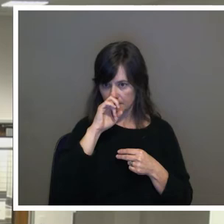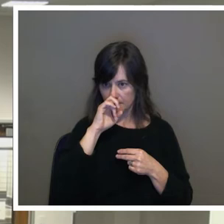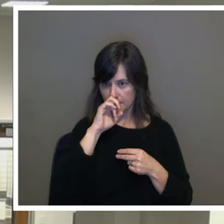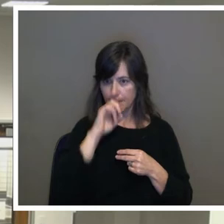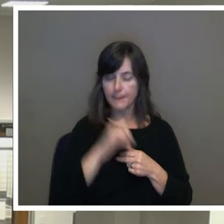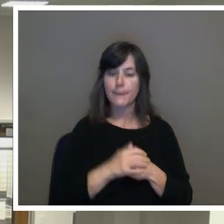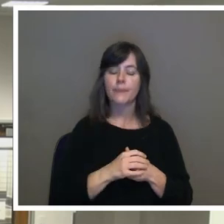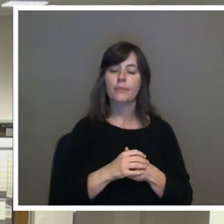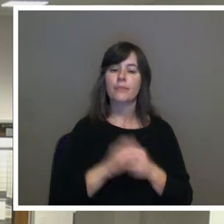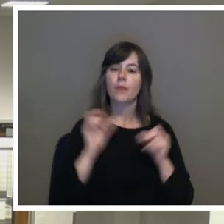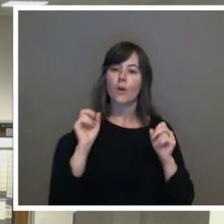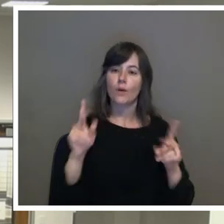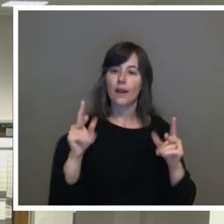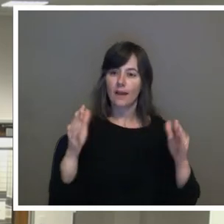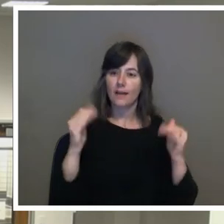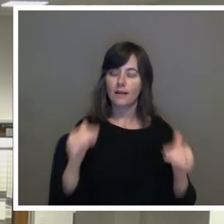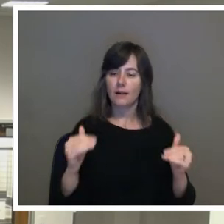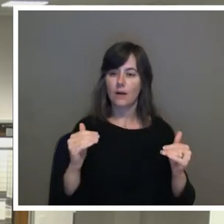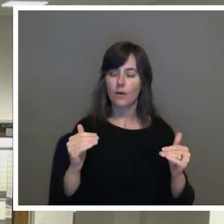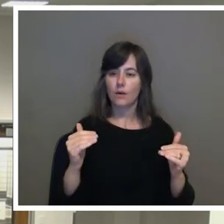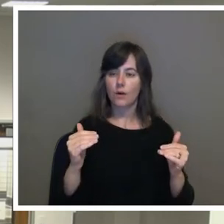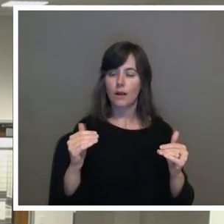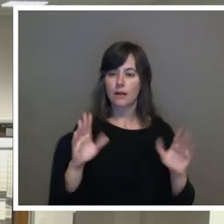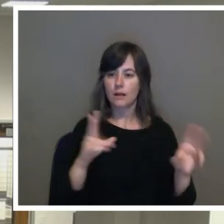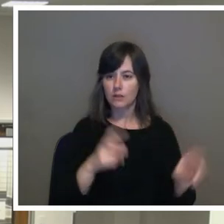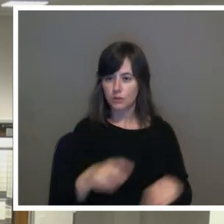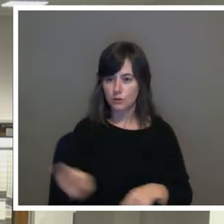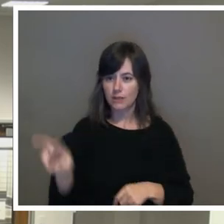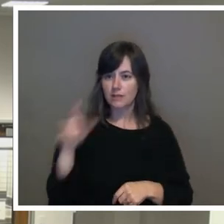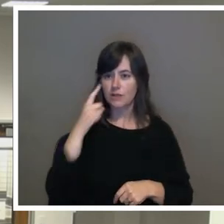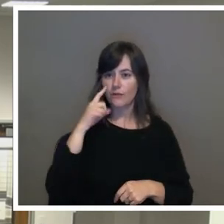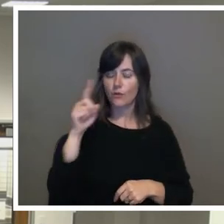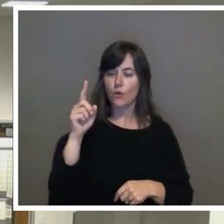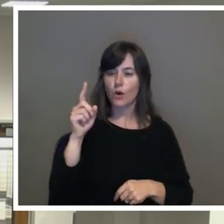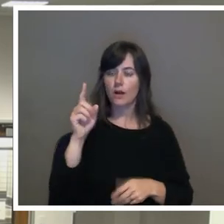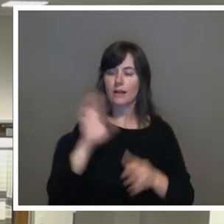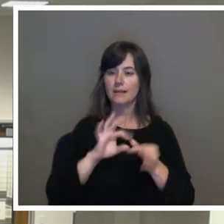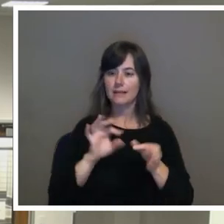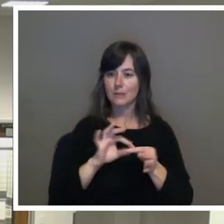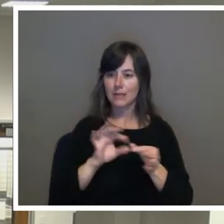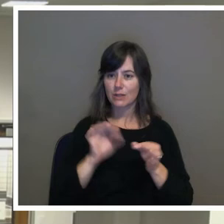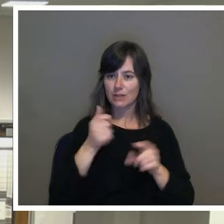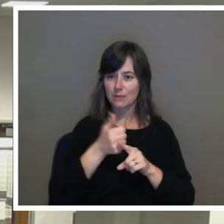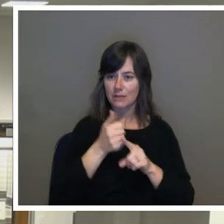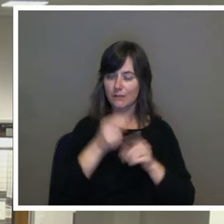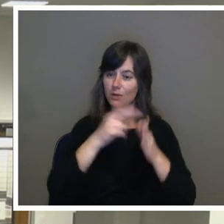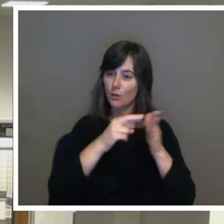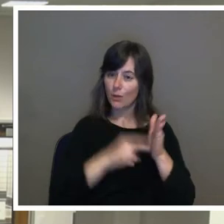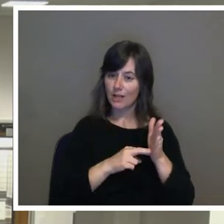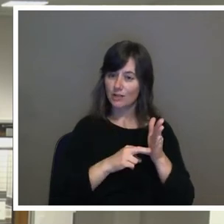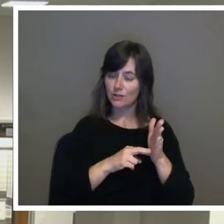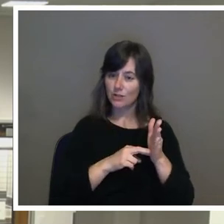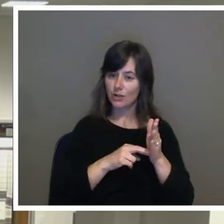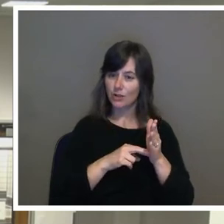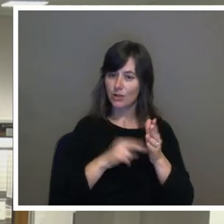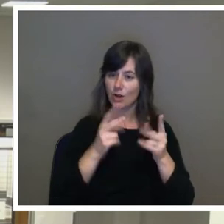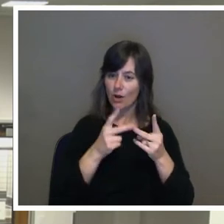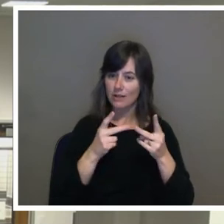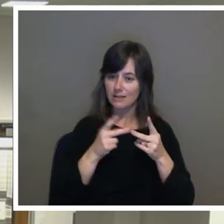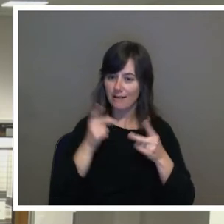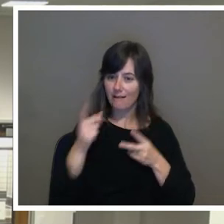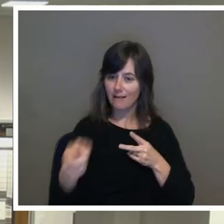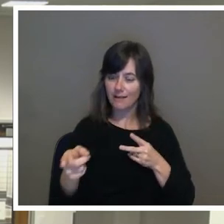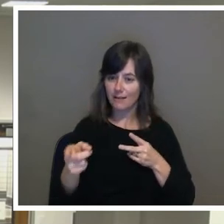All right. I will go ahead and transition to the speakers who registered on site. Klaus